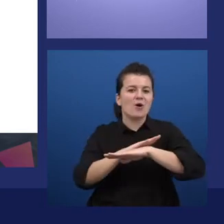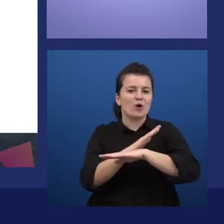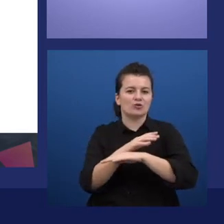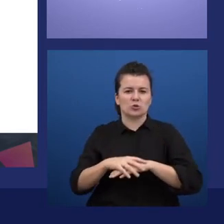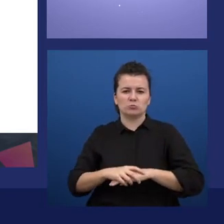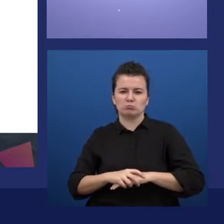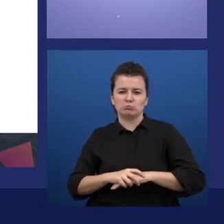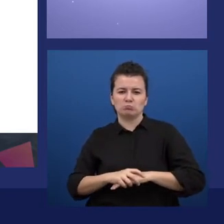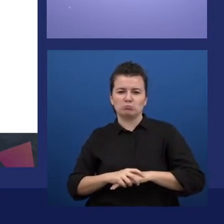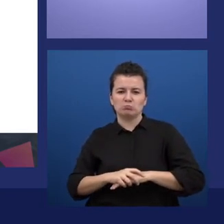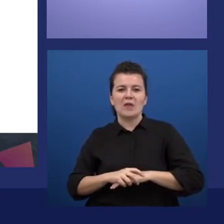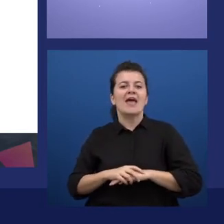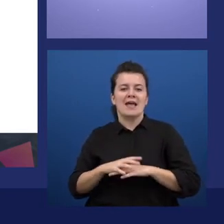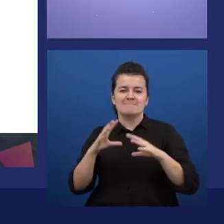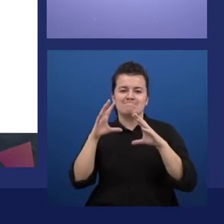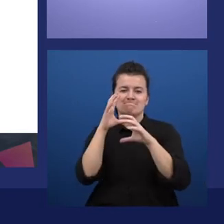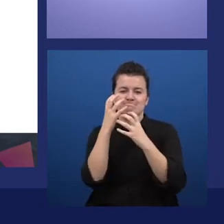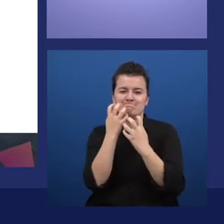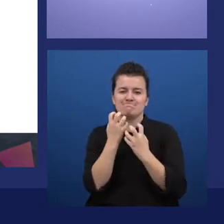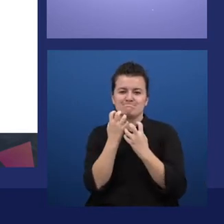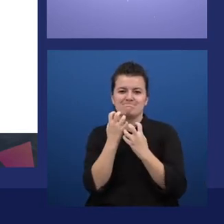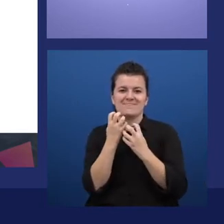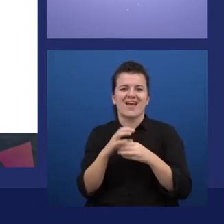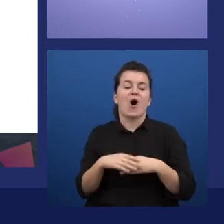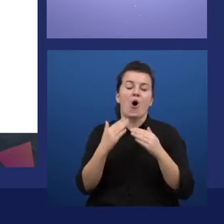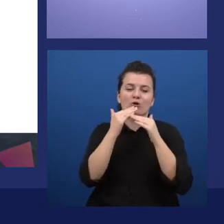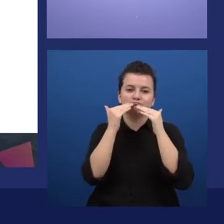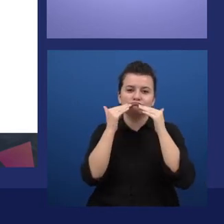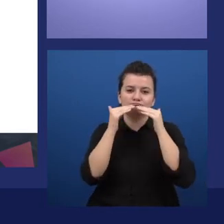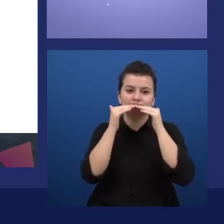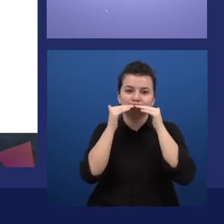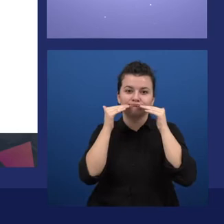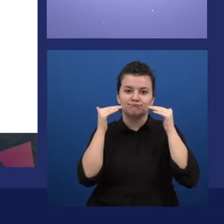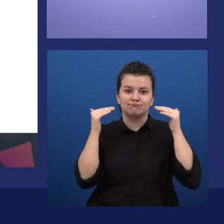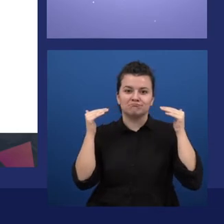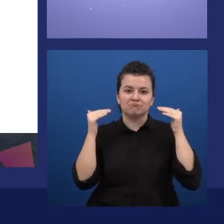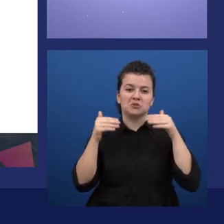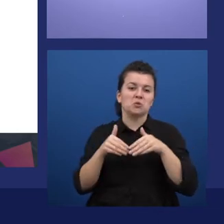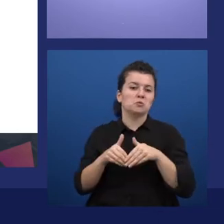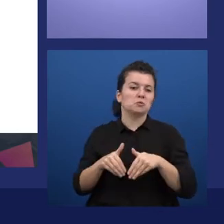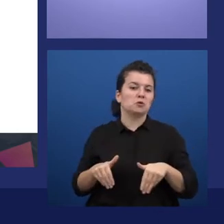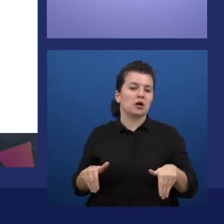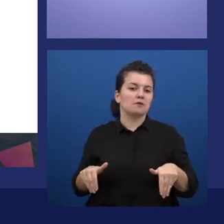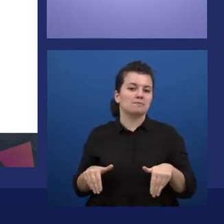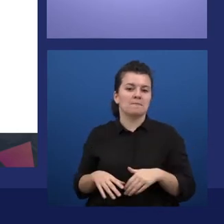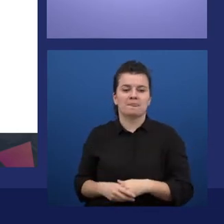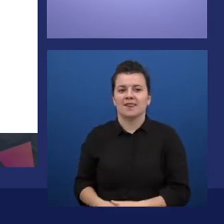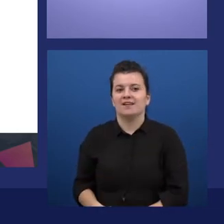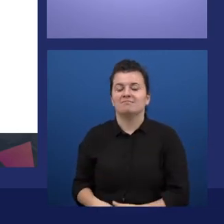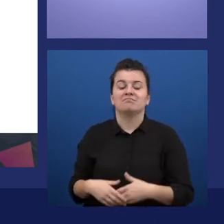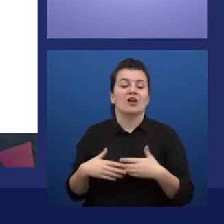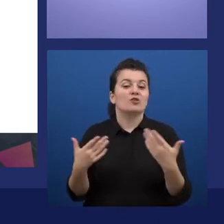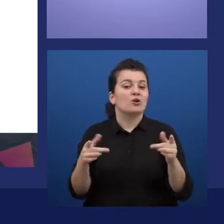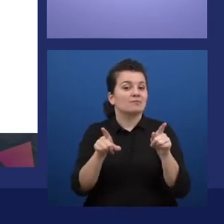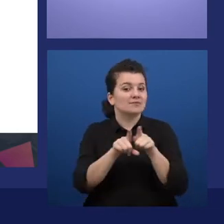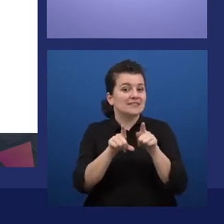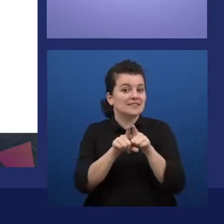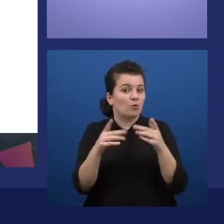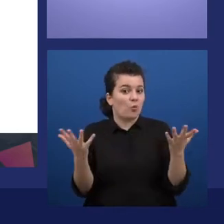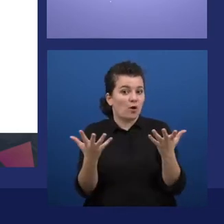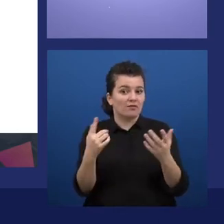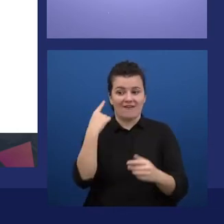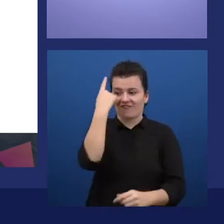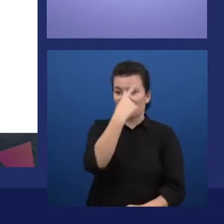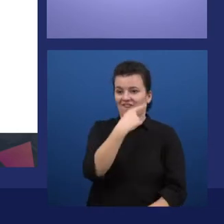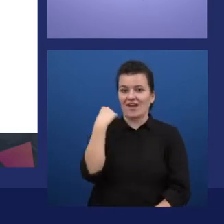morning for me. All right. Then the other thing you can do is that you can also detect a face. And also, you can actually see